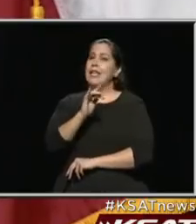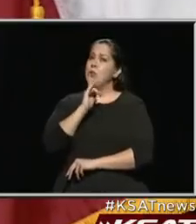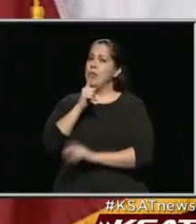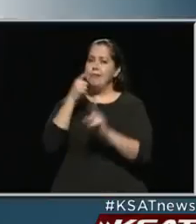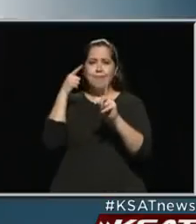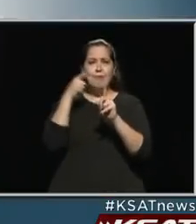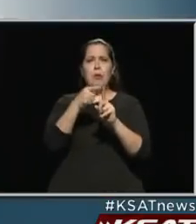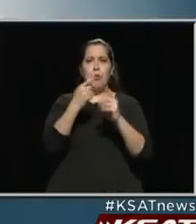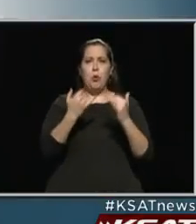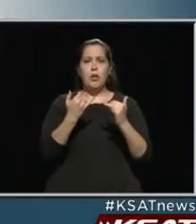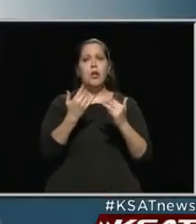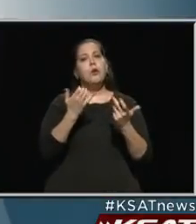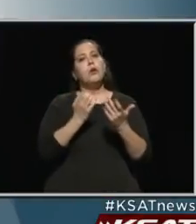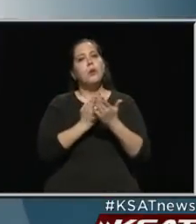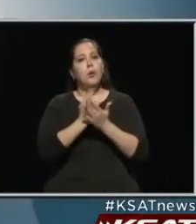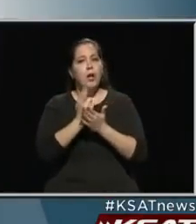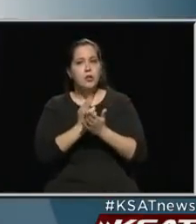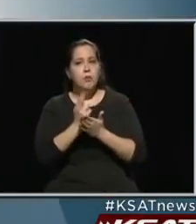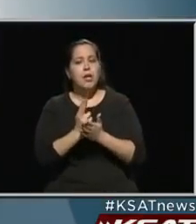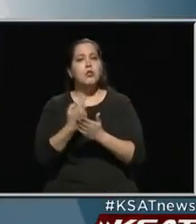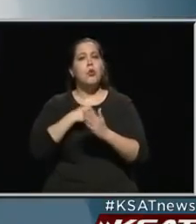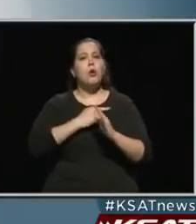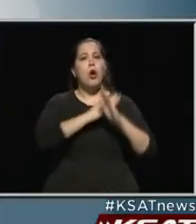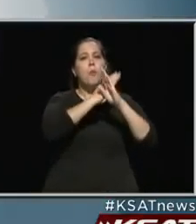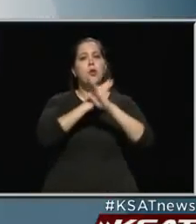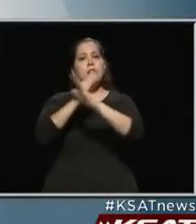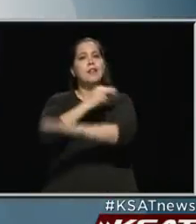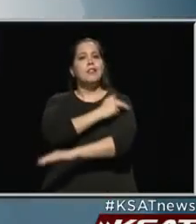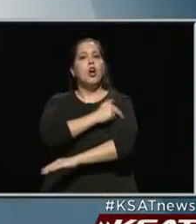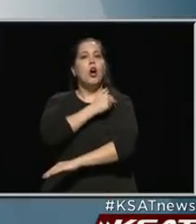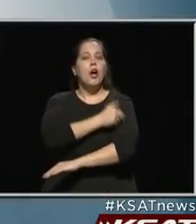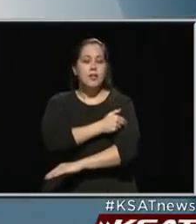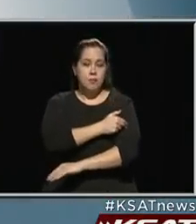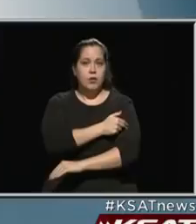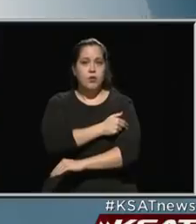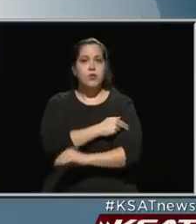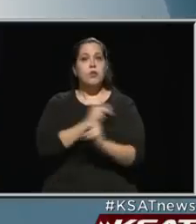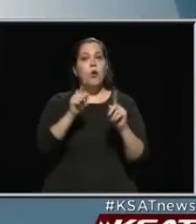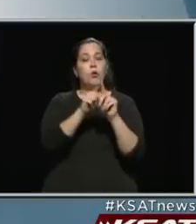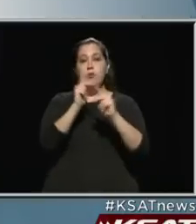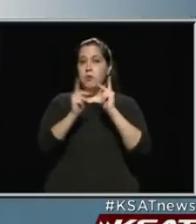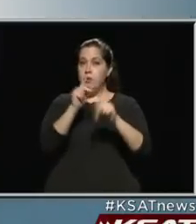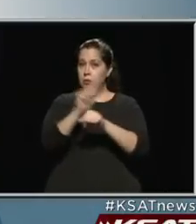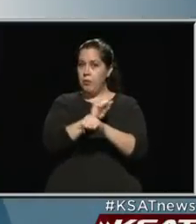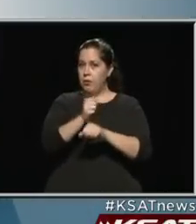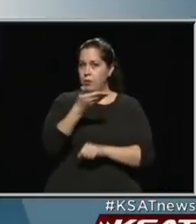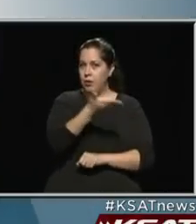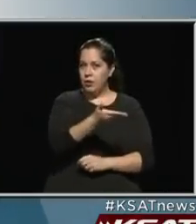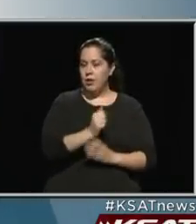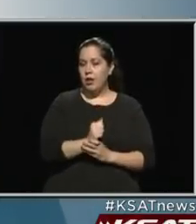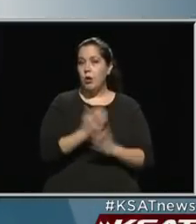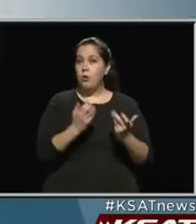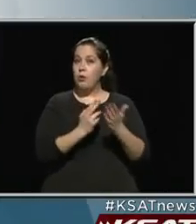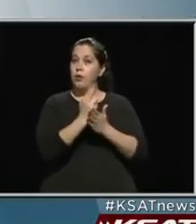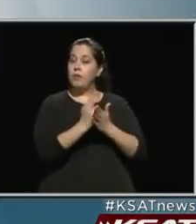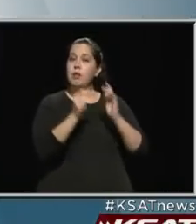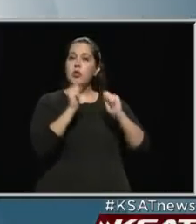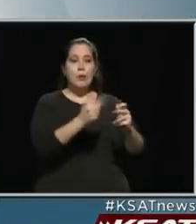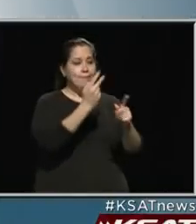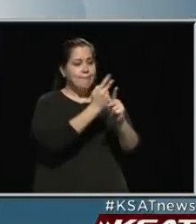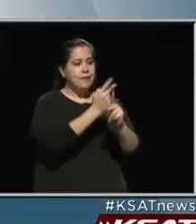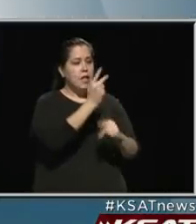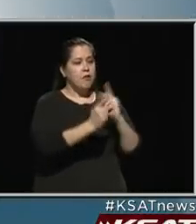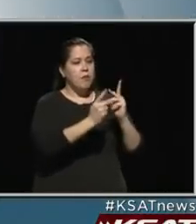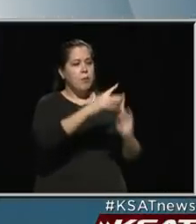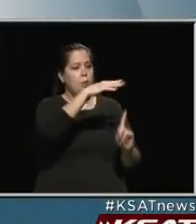bottom line here is we want to make sure that we are protecting our hospitals and the folks that work in there to ensure that we're able to treat those